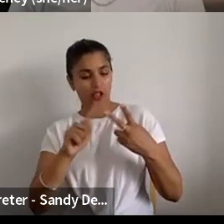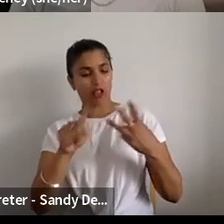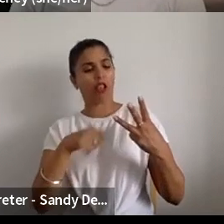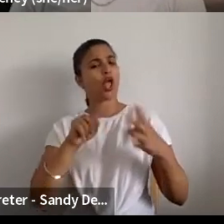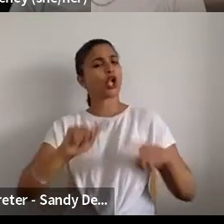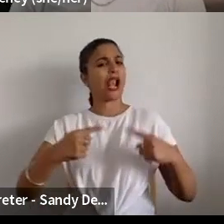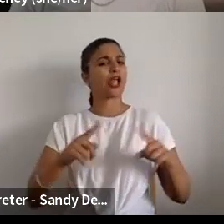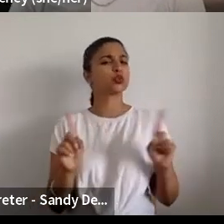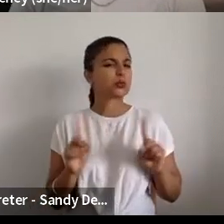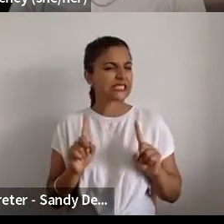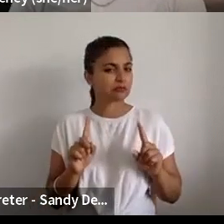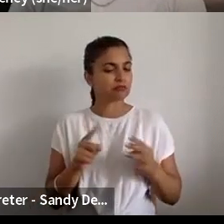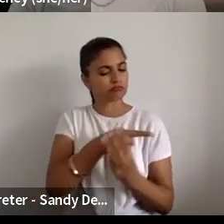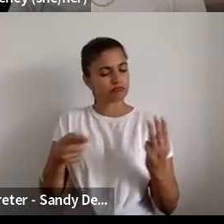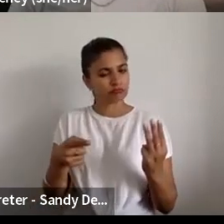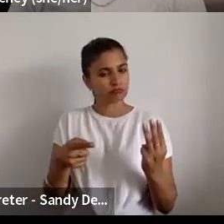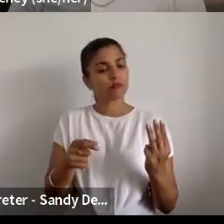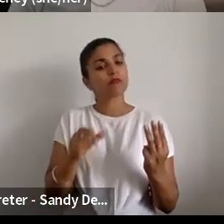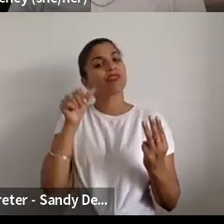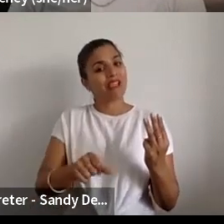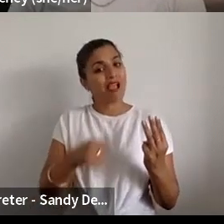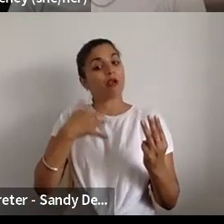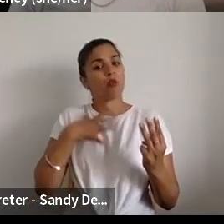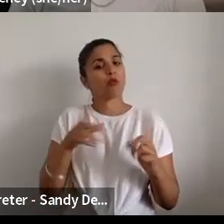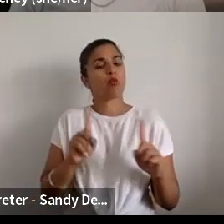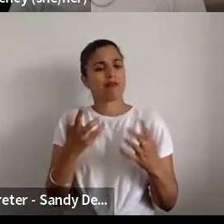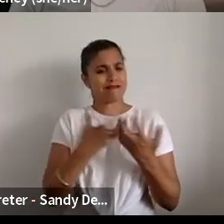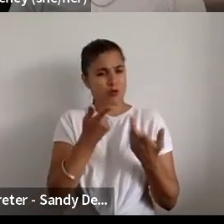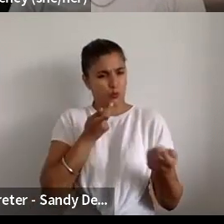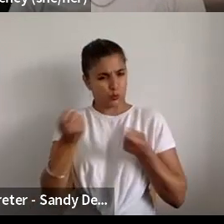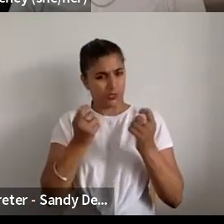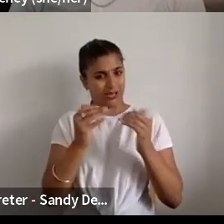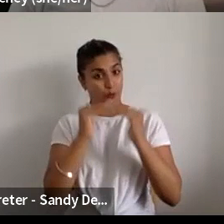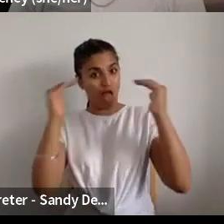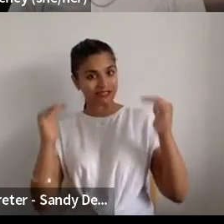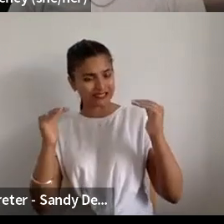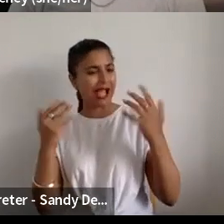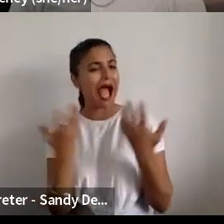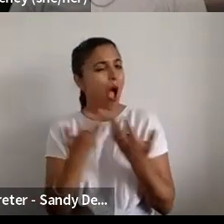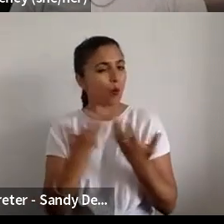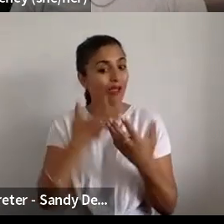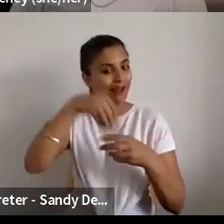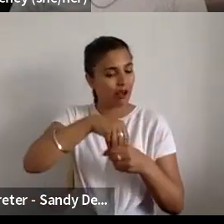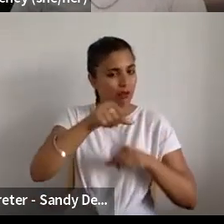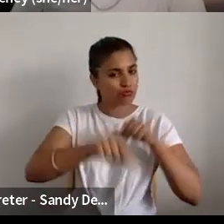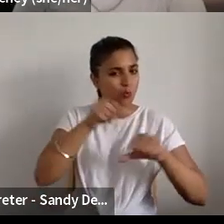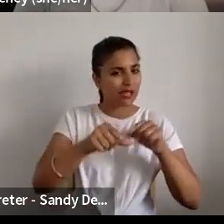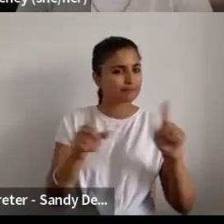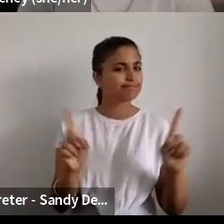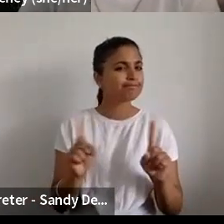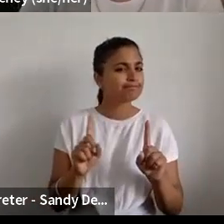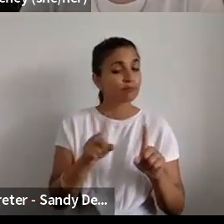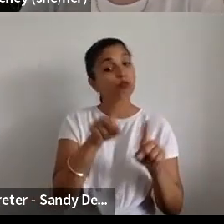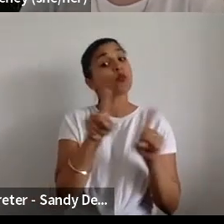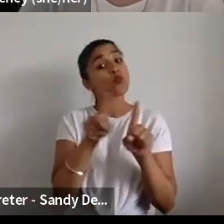the conversation to cover how they managed equity and equality within the process. Questions about what happens